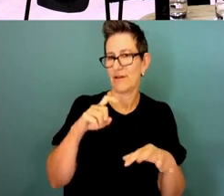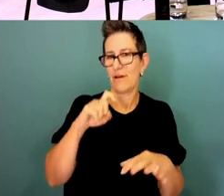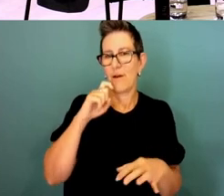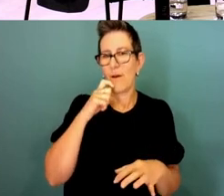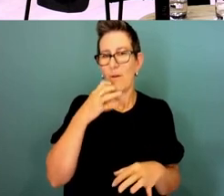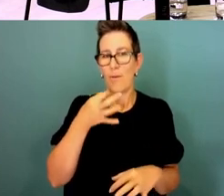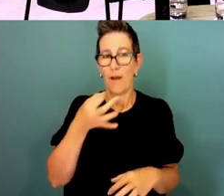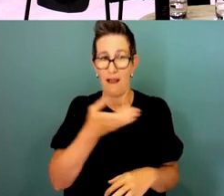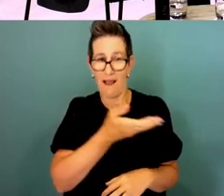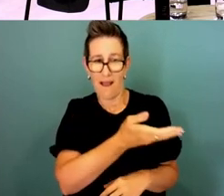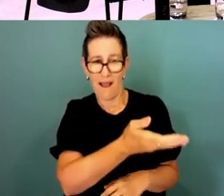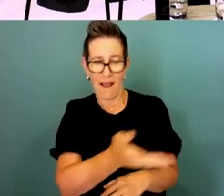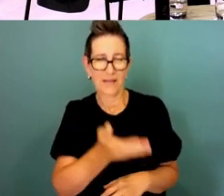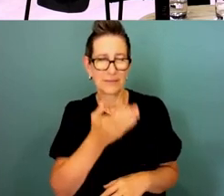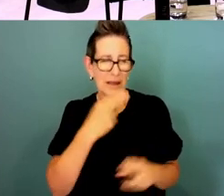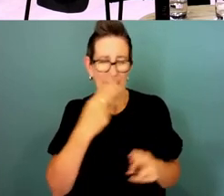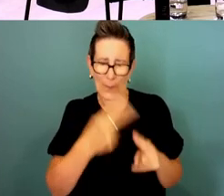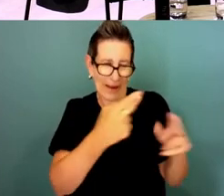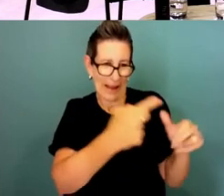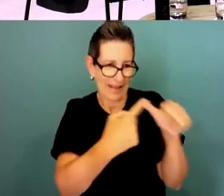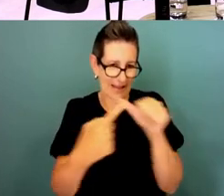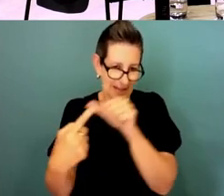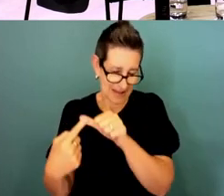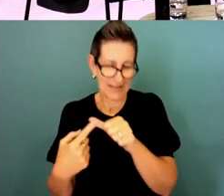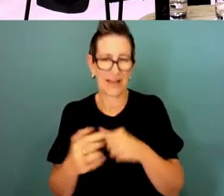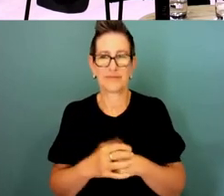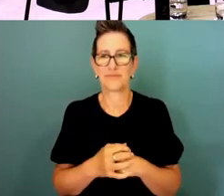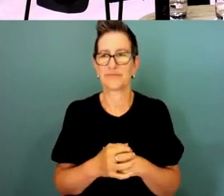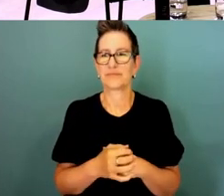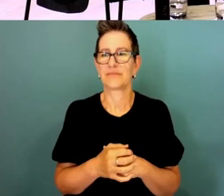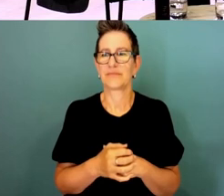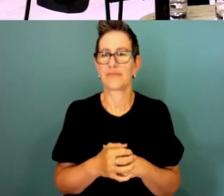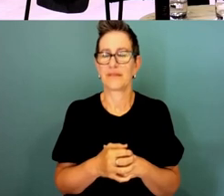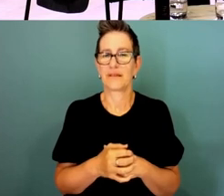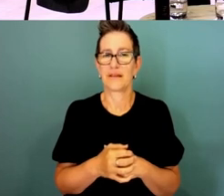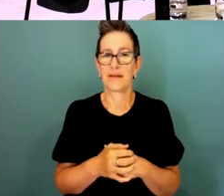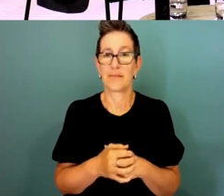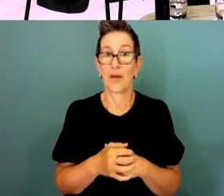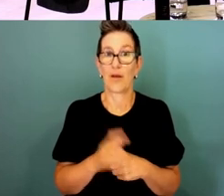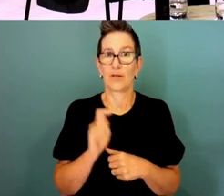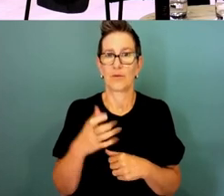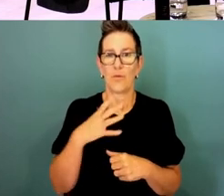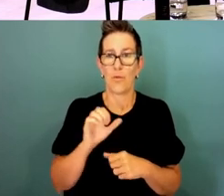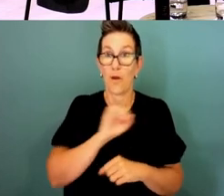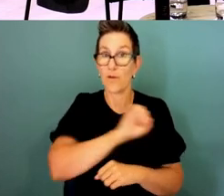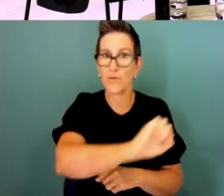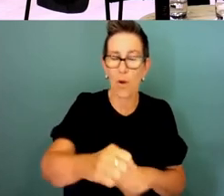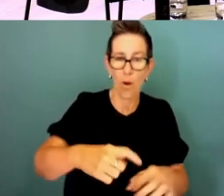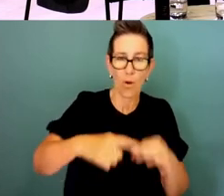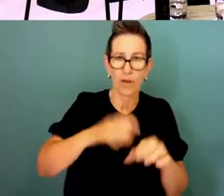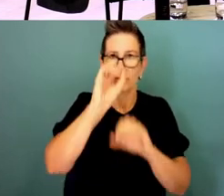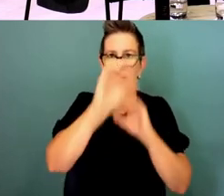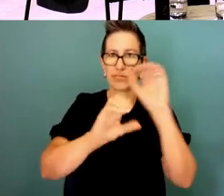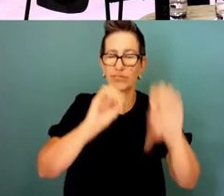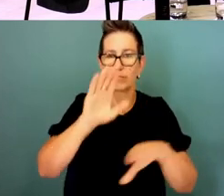really address very briefly so that we can start getting questions from you up on the screen now I don't need